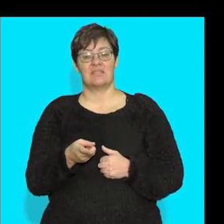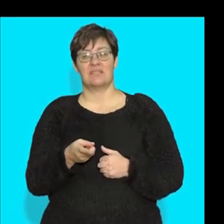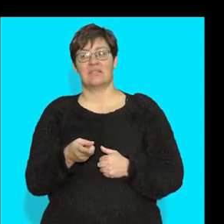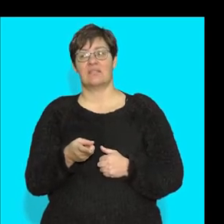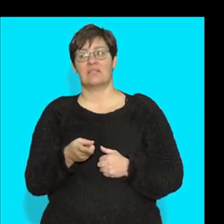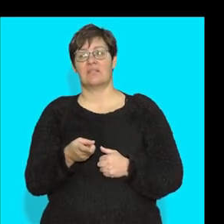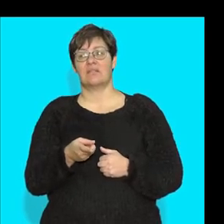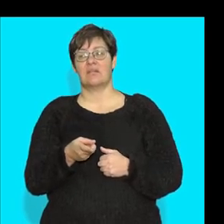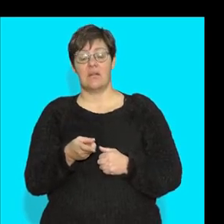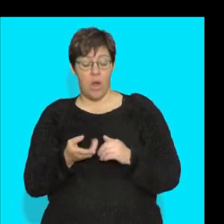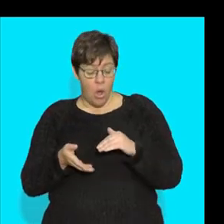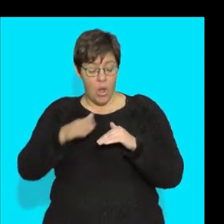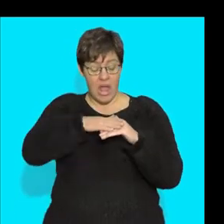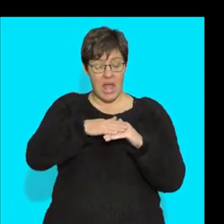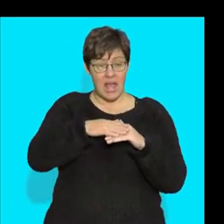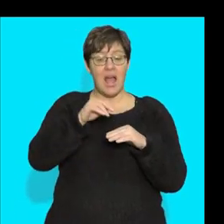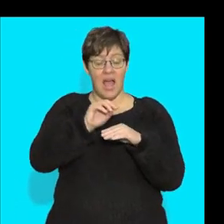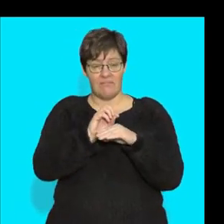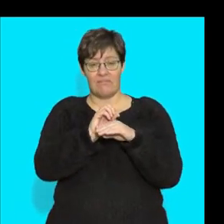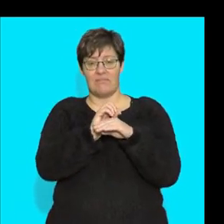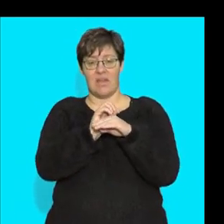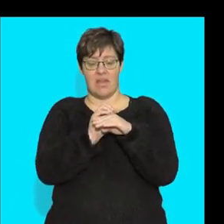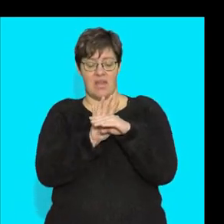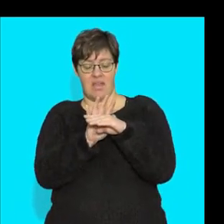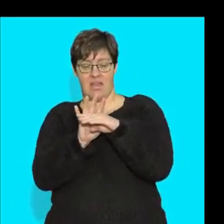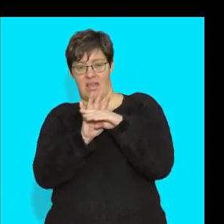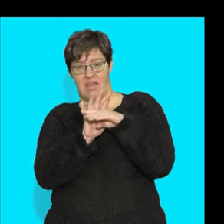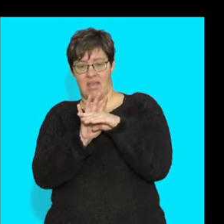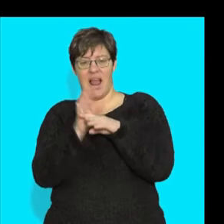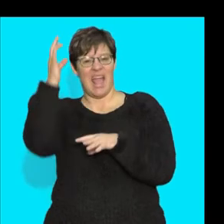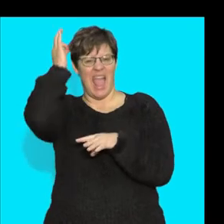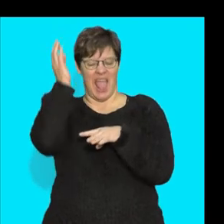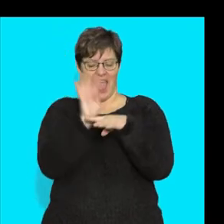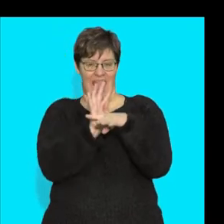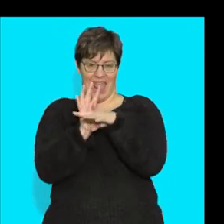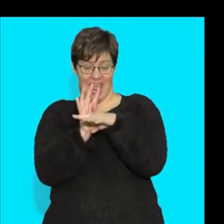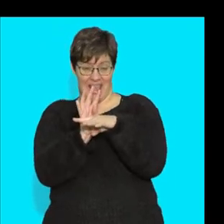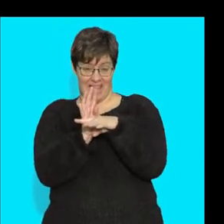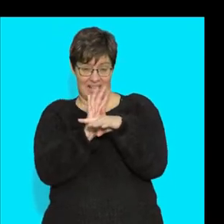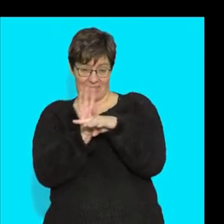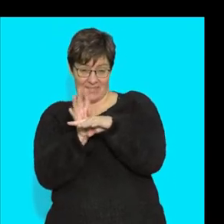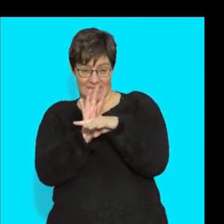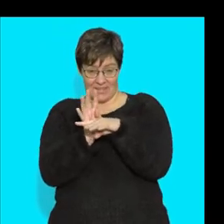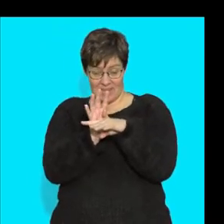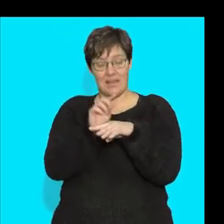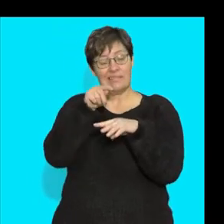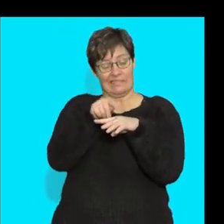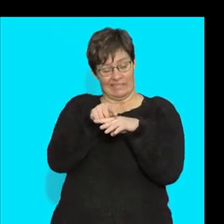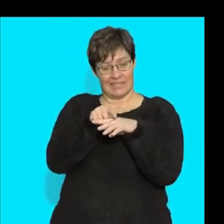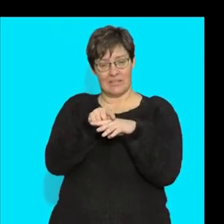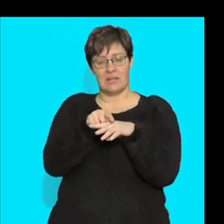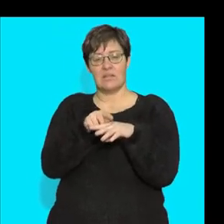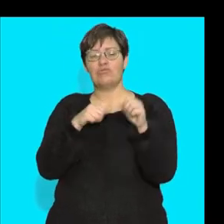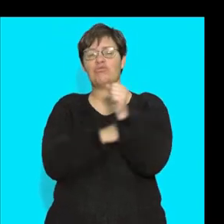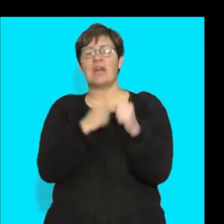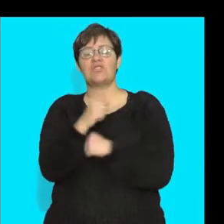top of that cell, all right, we've got little hair-like structures. And those hair-like structures